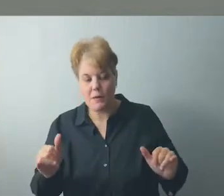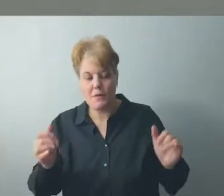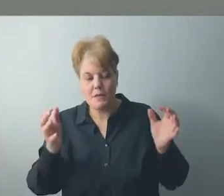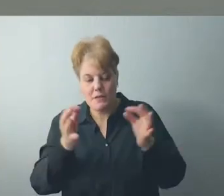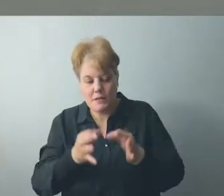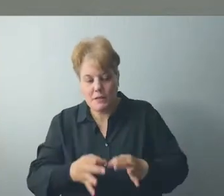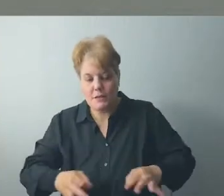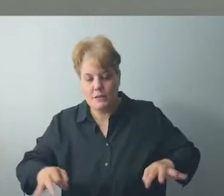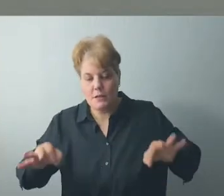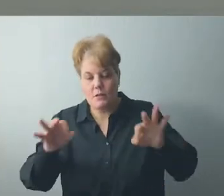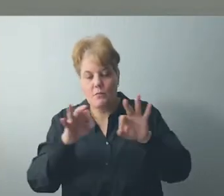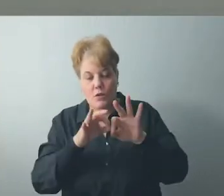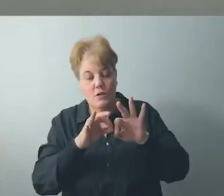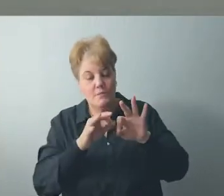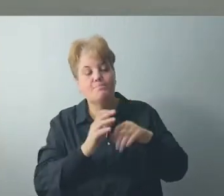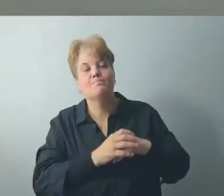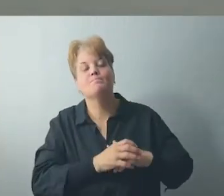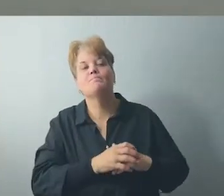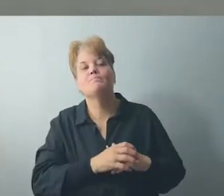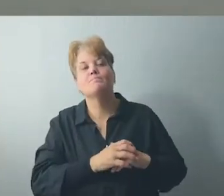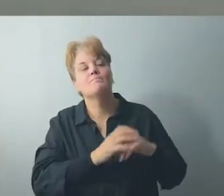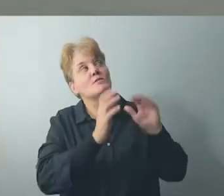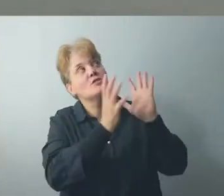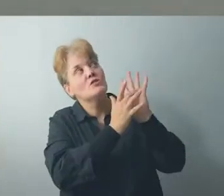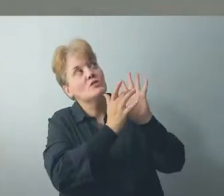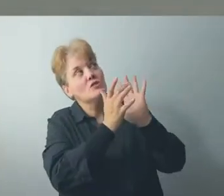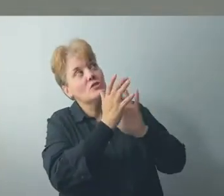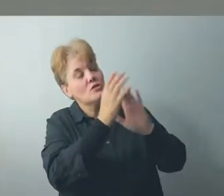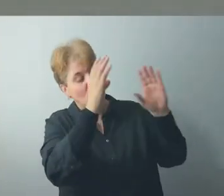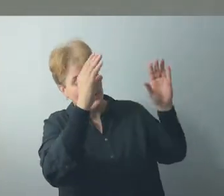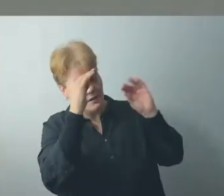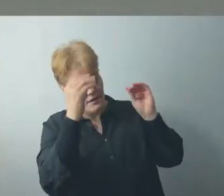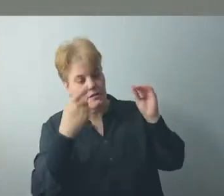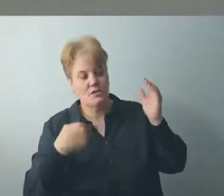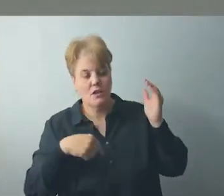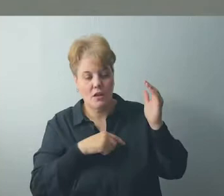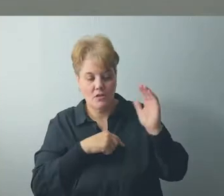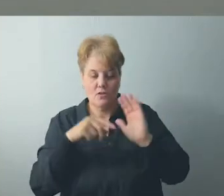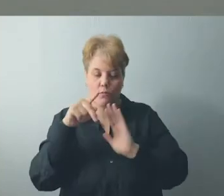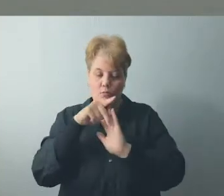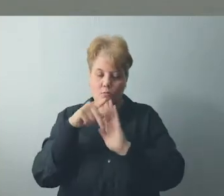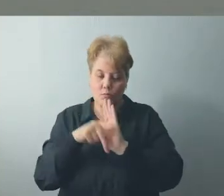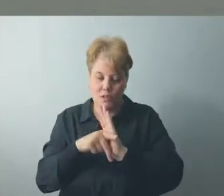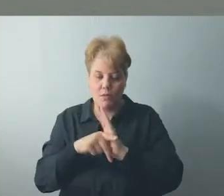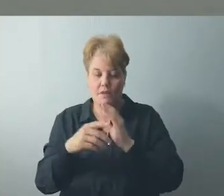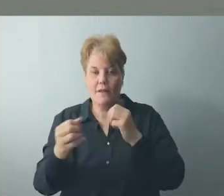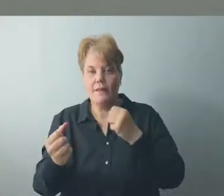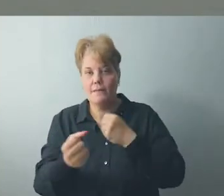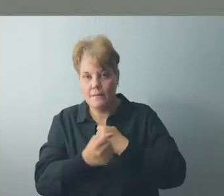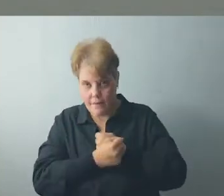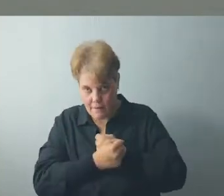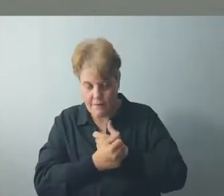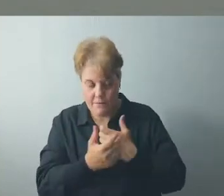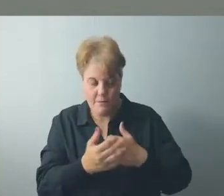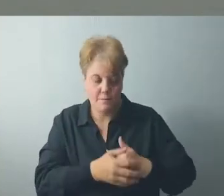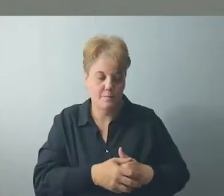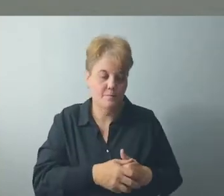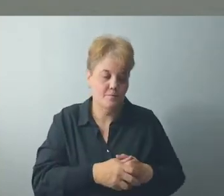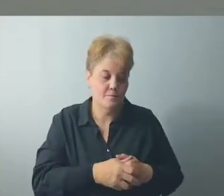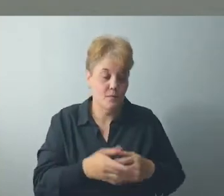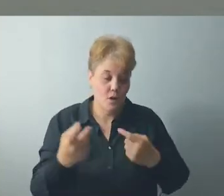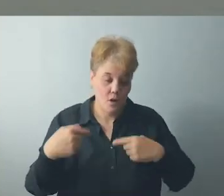taught us. In the face of a lot of negative prejudice in his own religion, Jesus taught us well about these things.